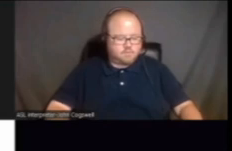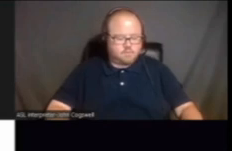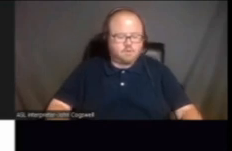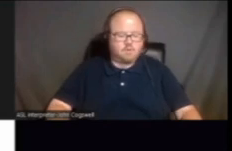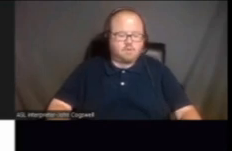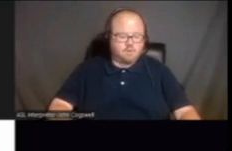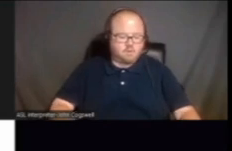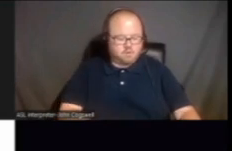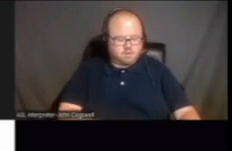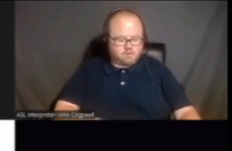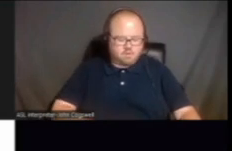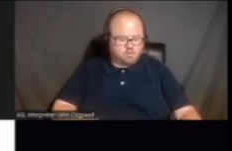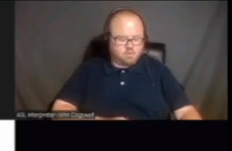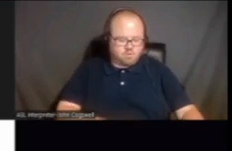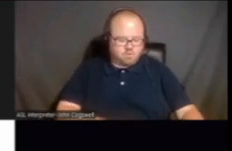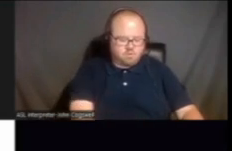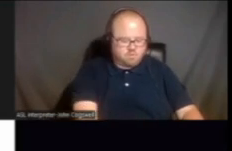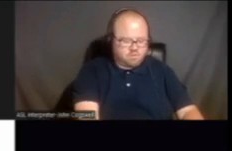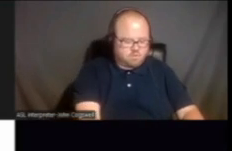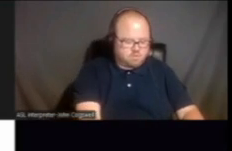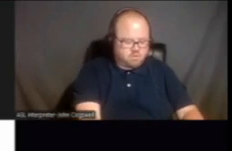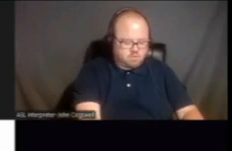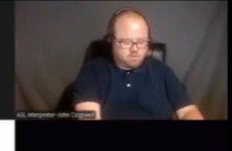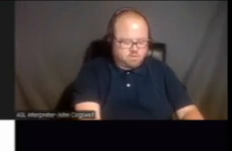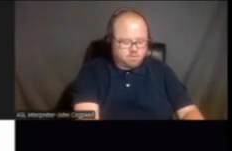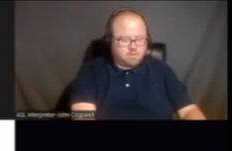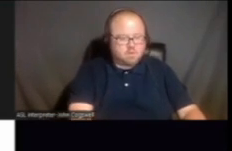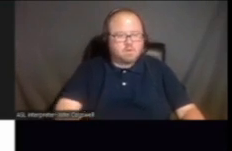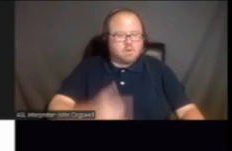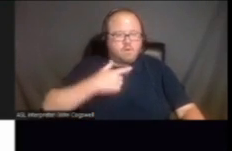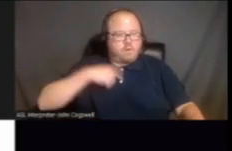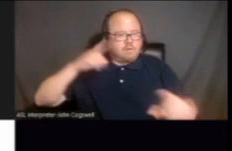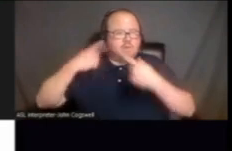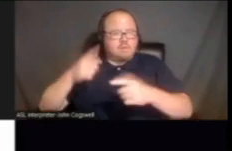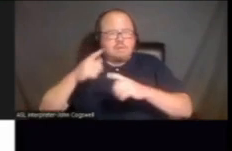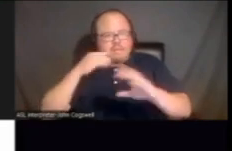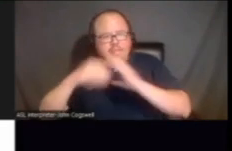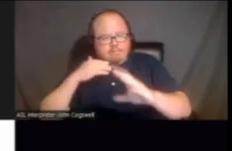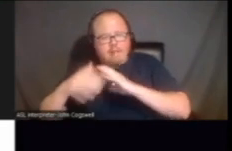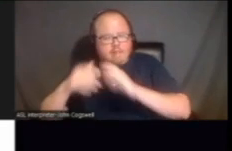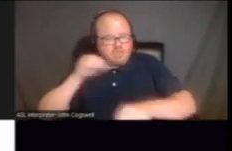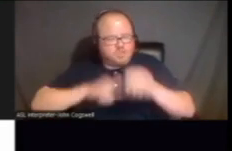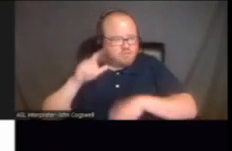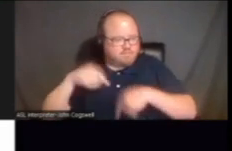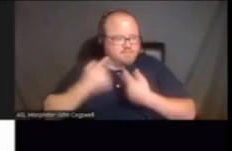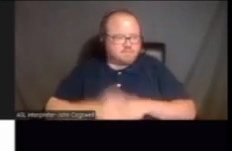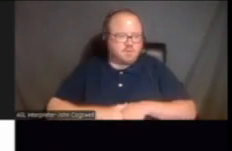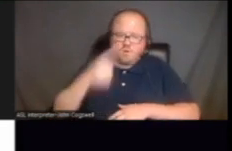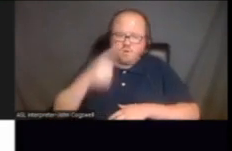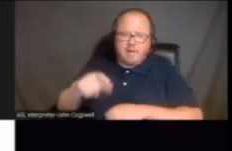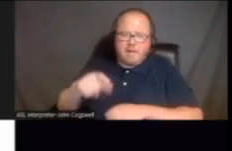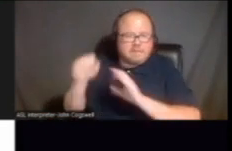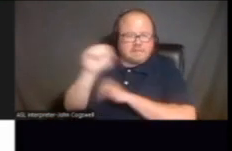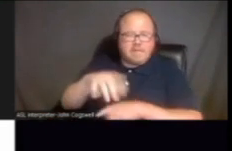email address? Yes. Yes, I do. We've been emailing each other. Okay, so can you send that to